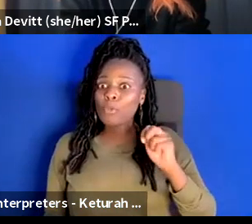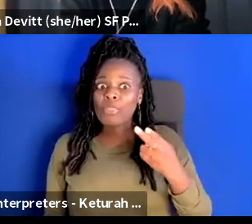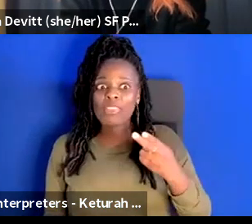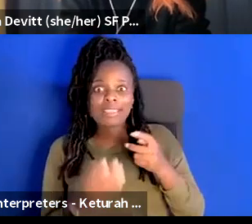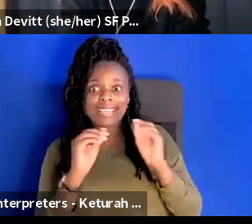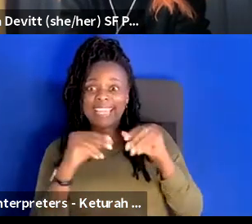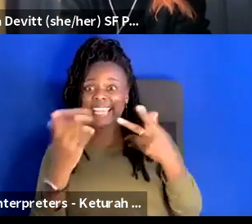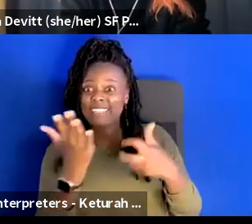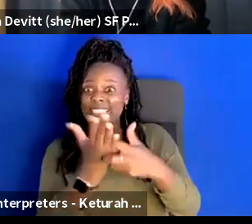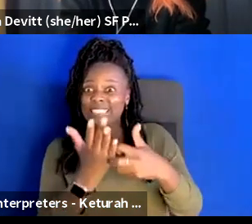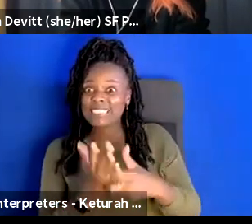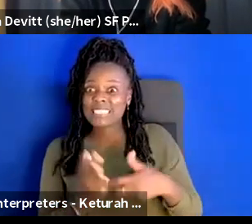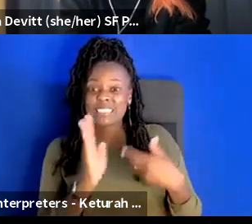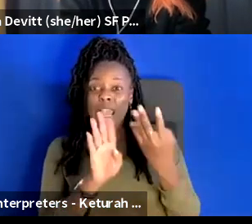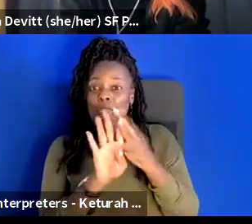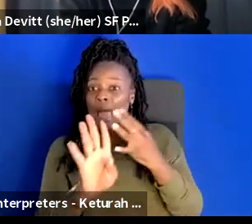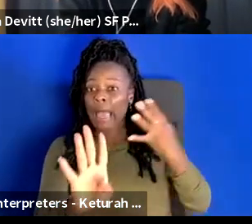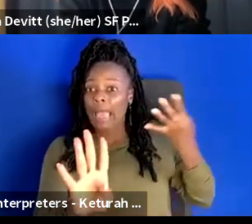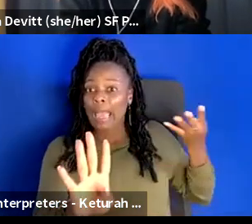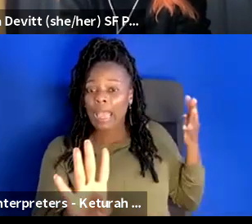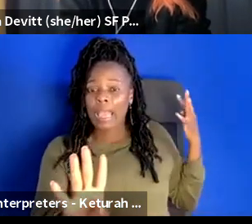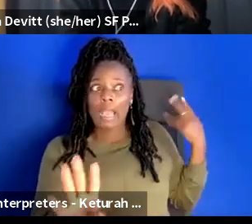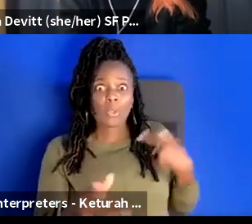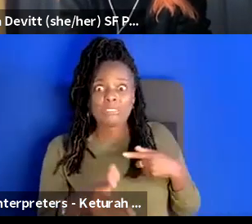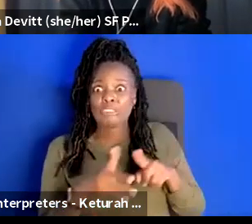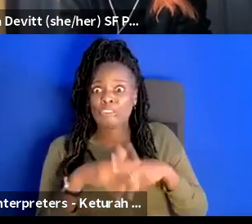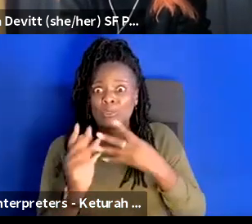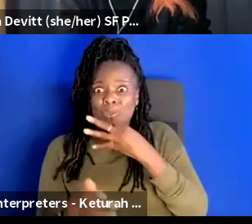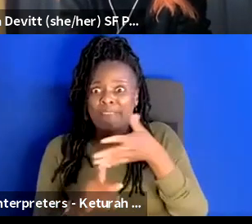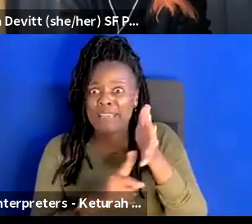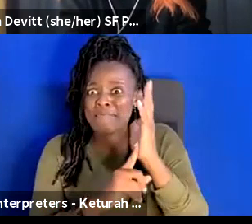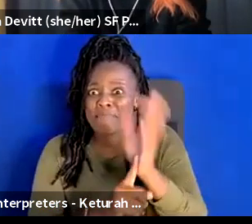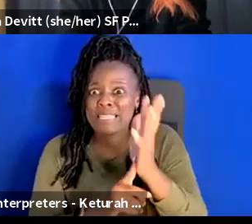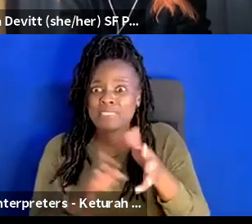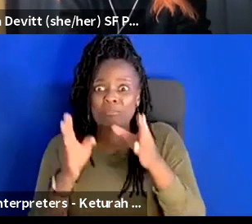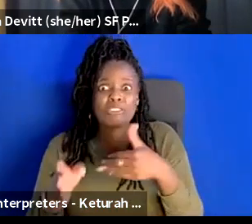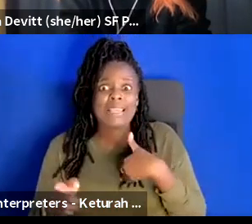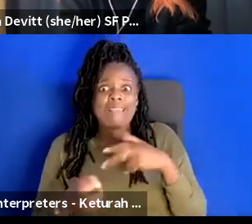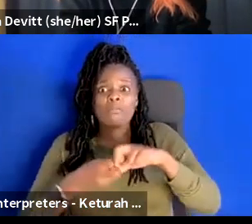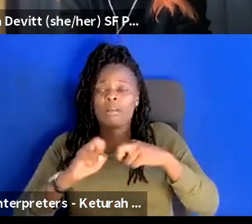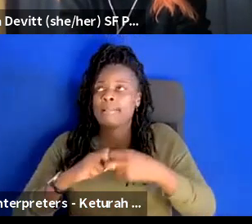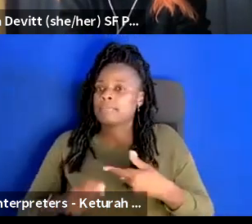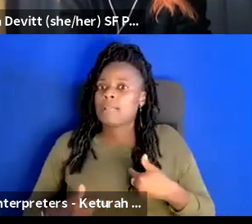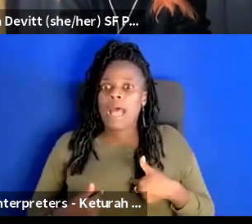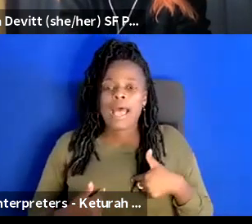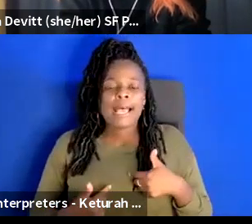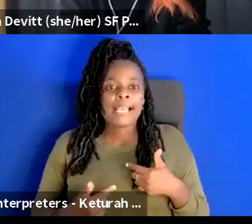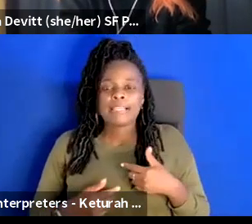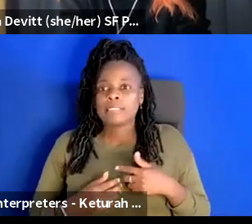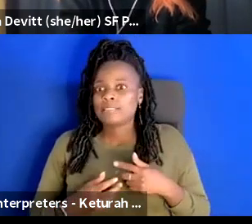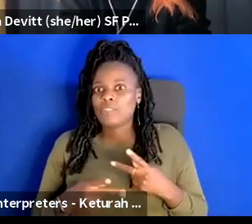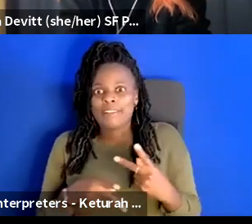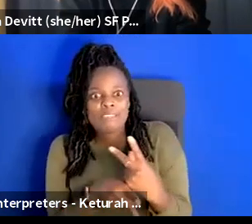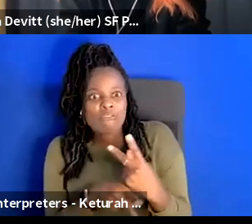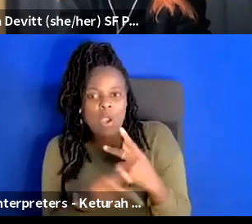huge line at concessions we're starting in five minutes and someone comes to you with a problem like one of the things that i grapple with a lot is how to de-escalate things to the